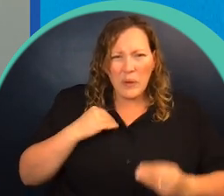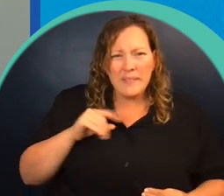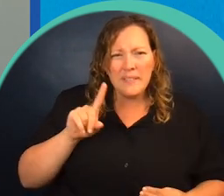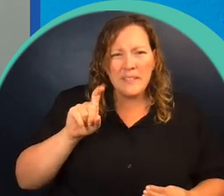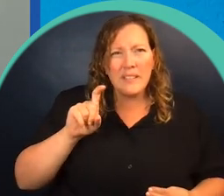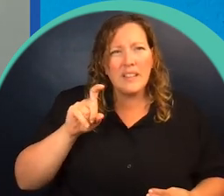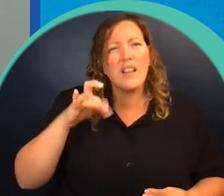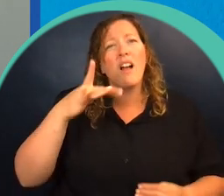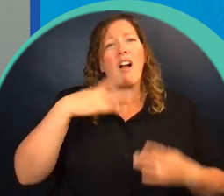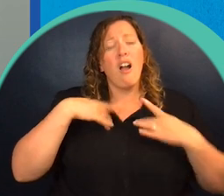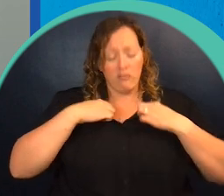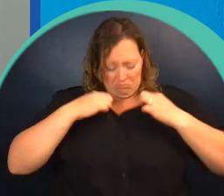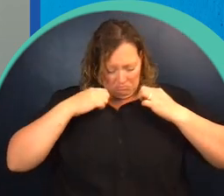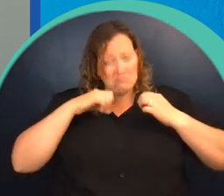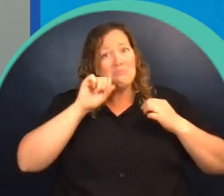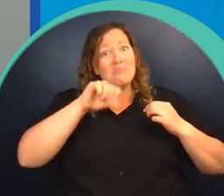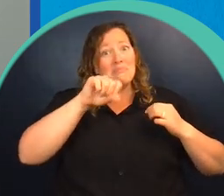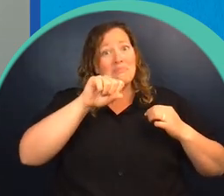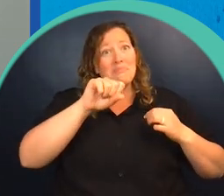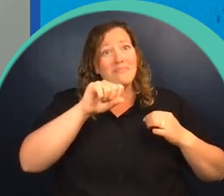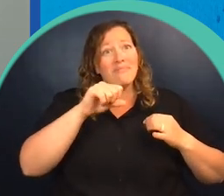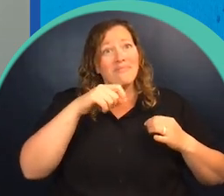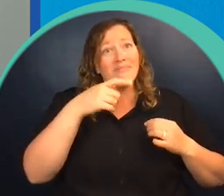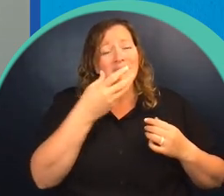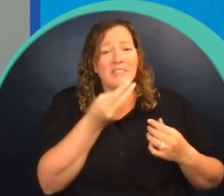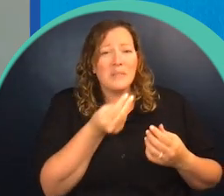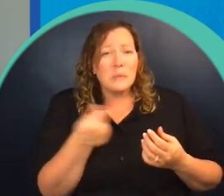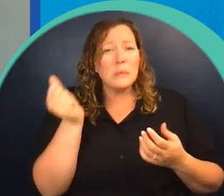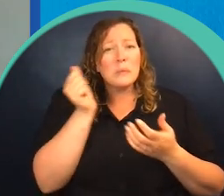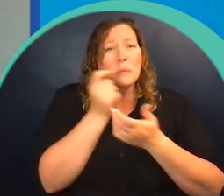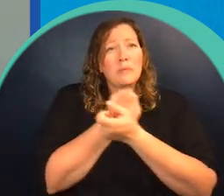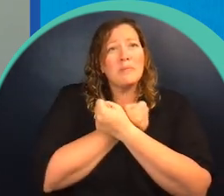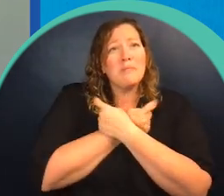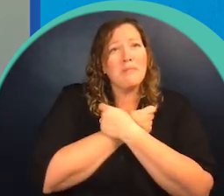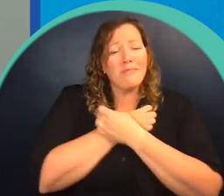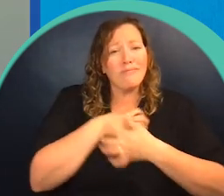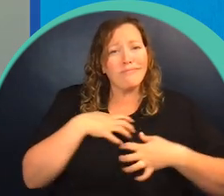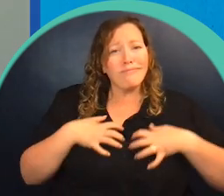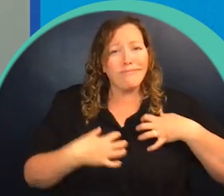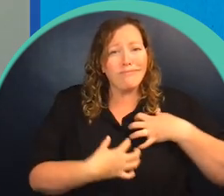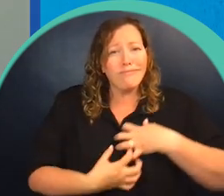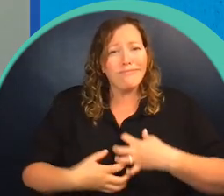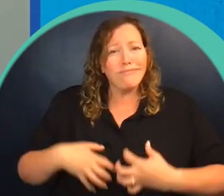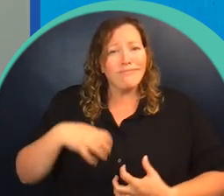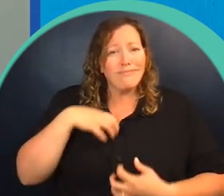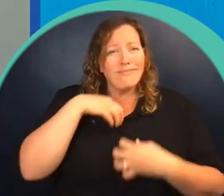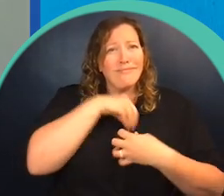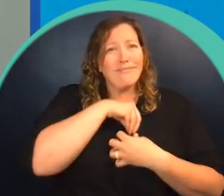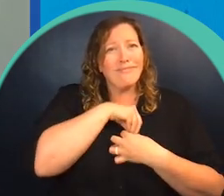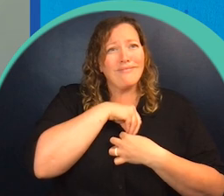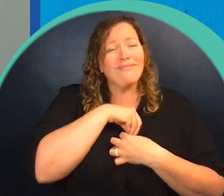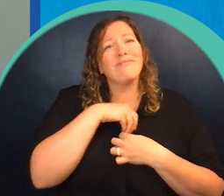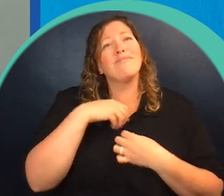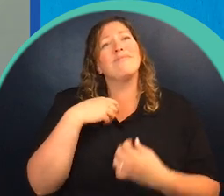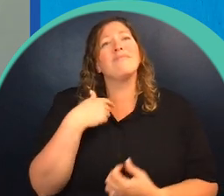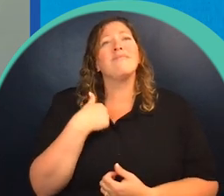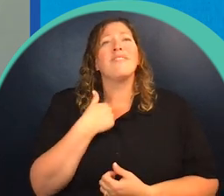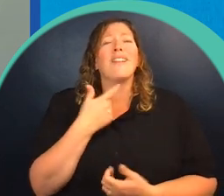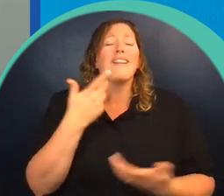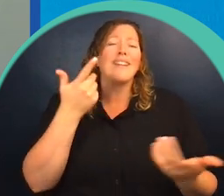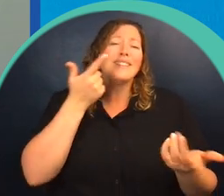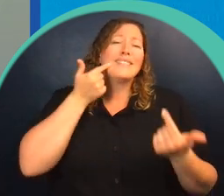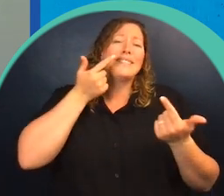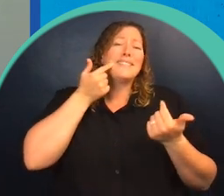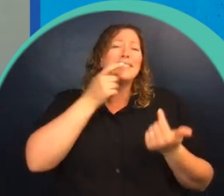shirt is moving? Well, I looked down and sure enough, there were several squeaking lumps wiggling